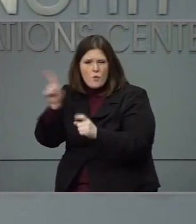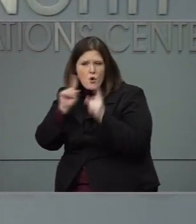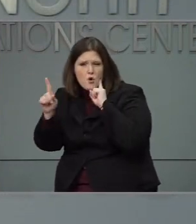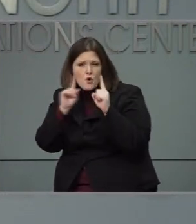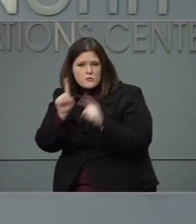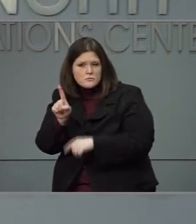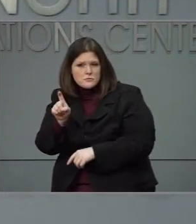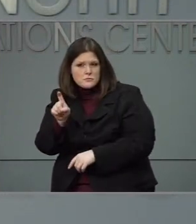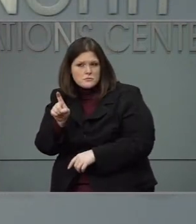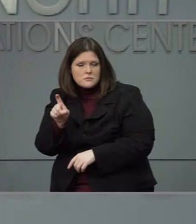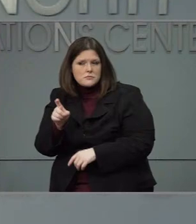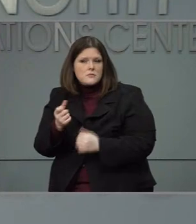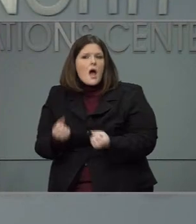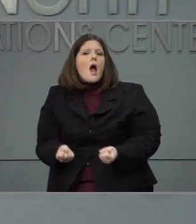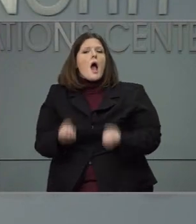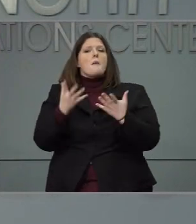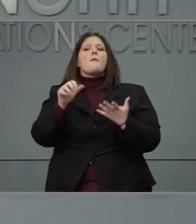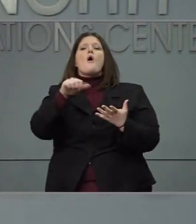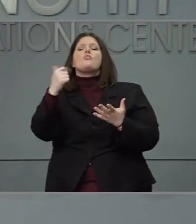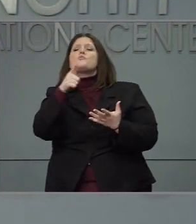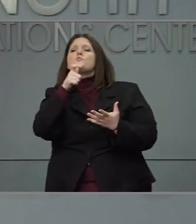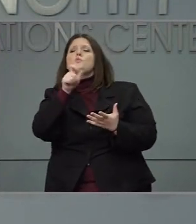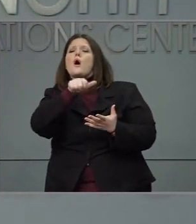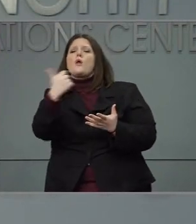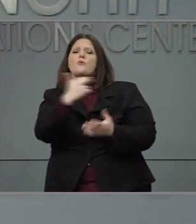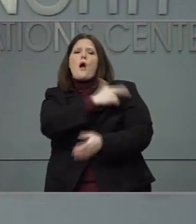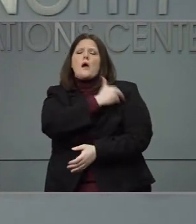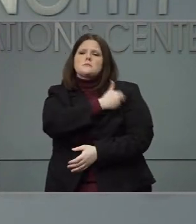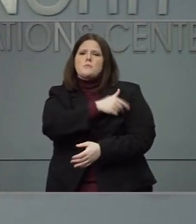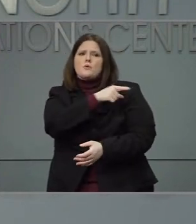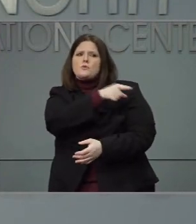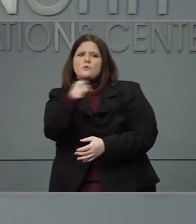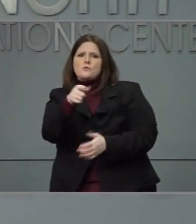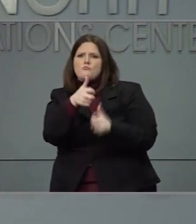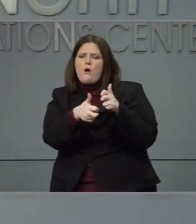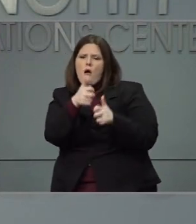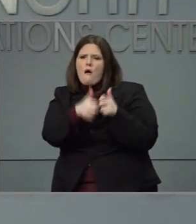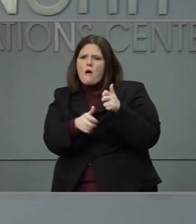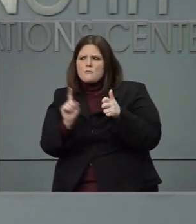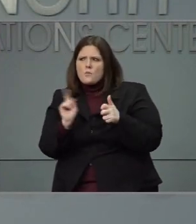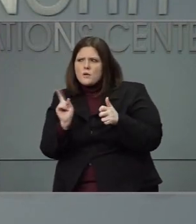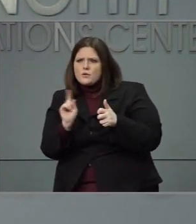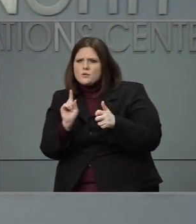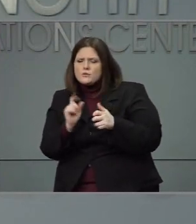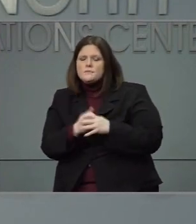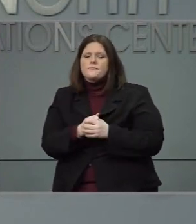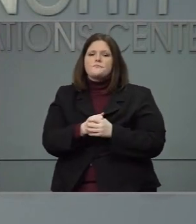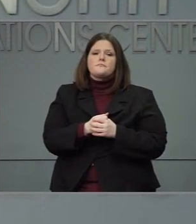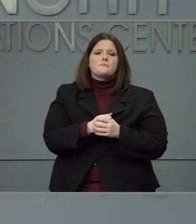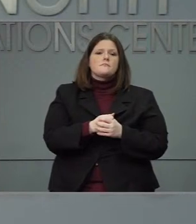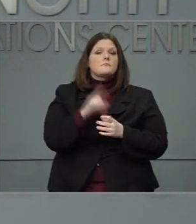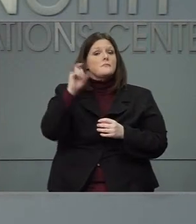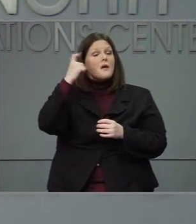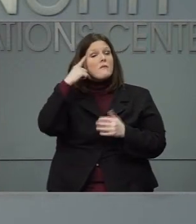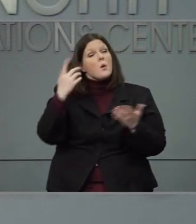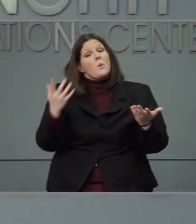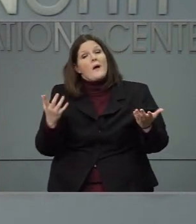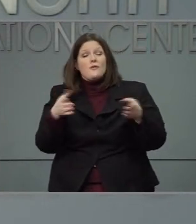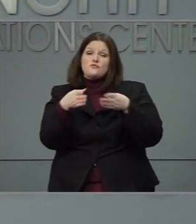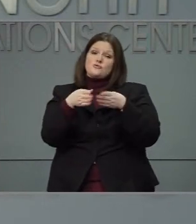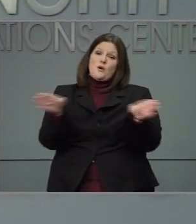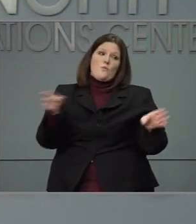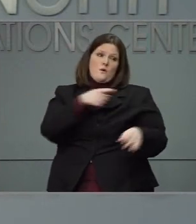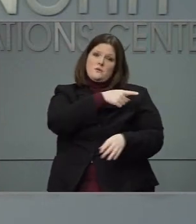those types of conversations with? It's very important that the hospitals follow the priority